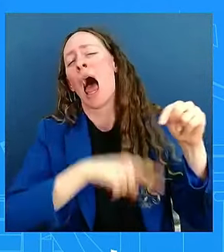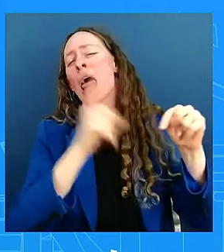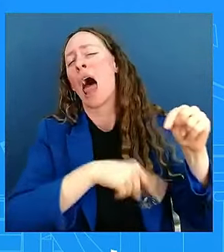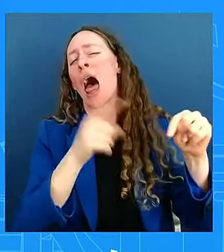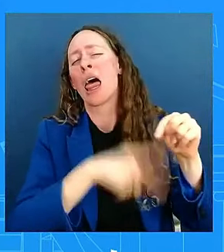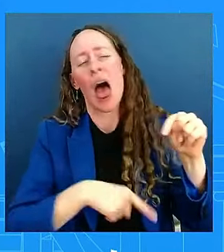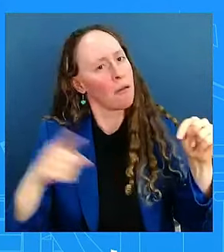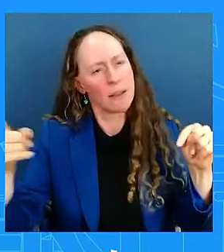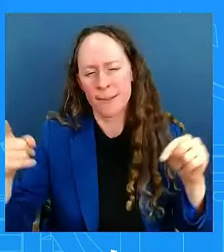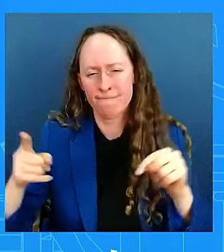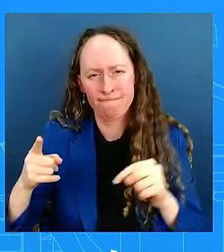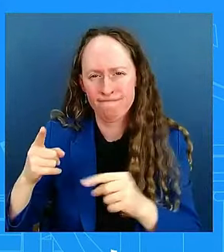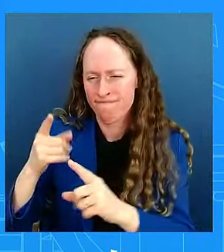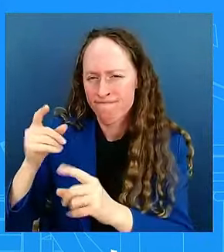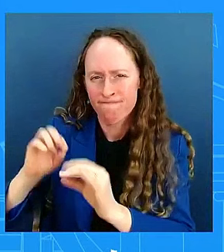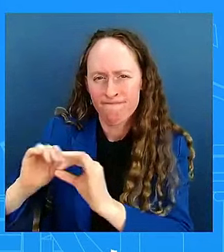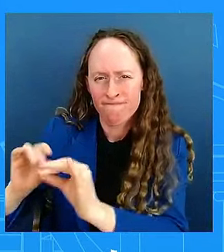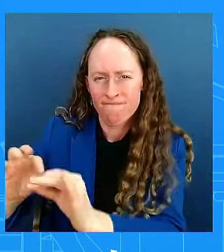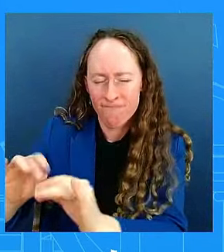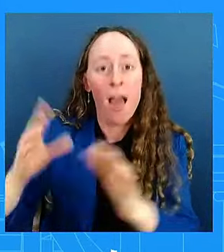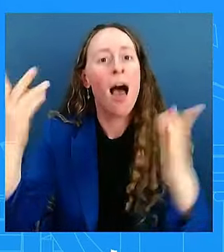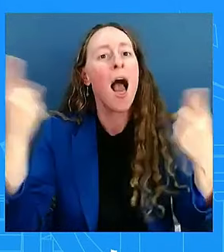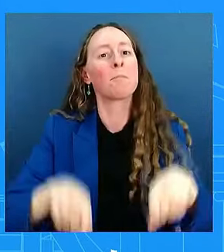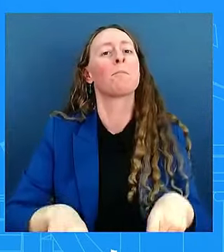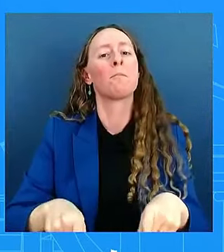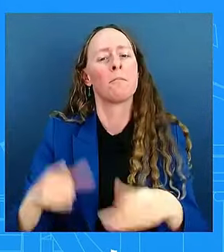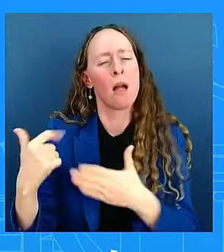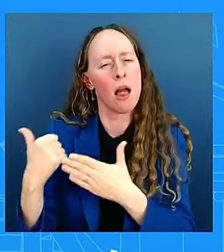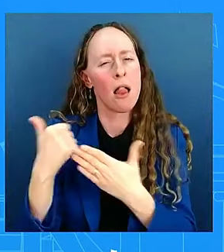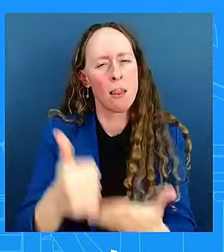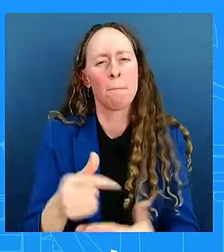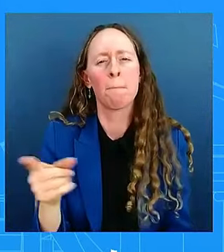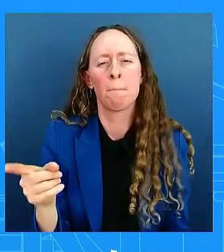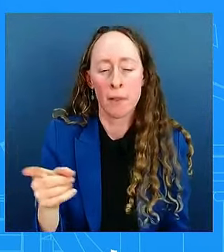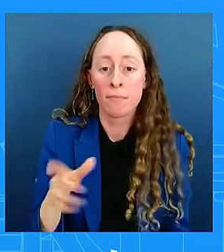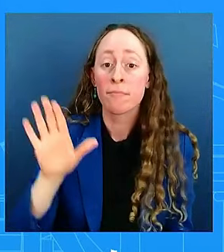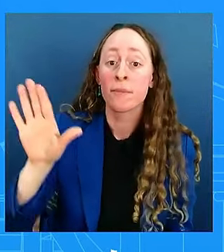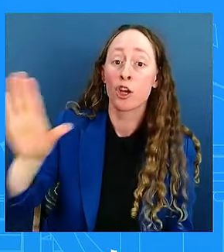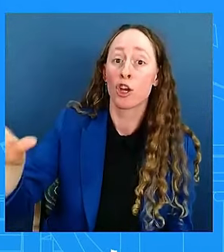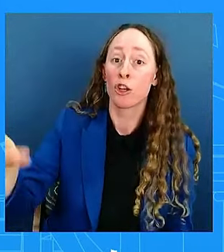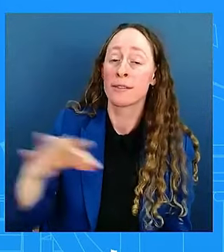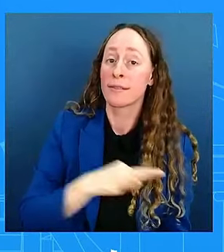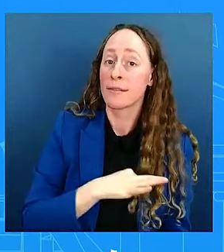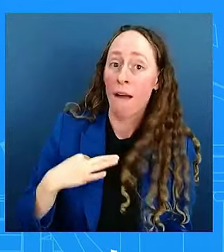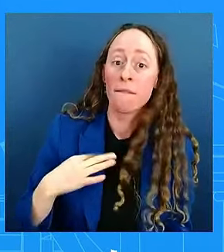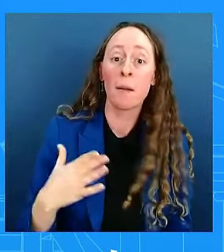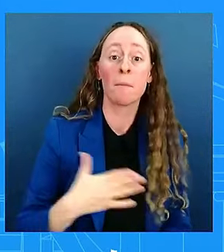her her staff is interlocked with mine in terms of all the things we're doing.